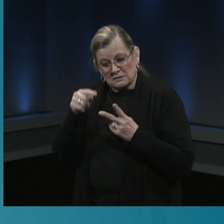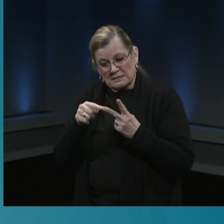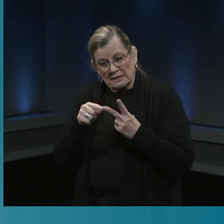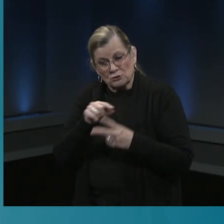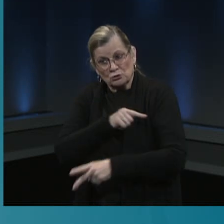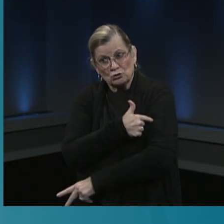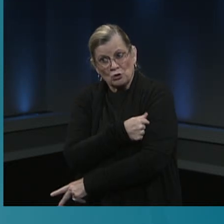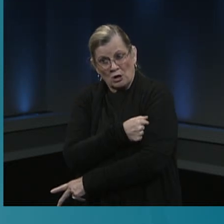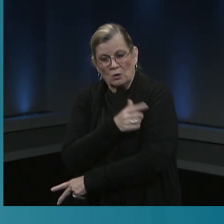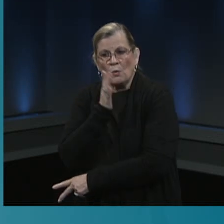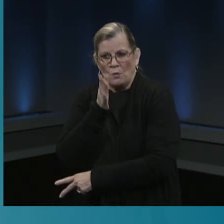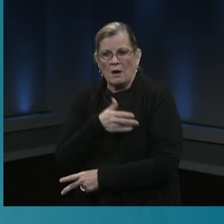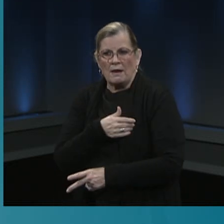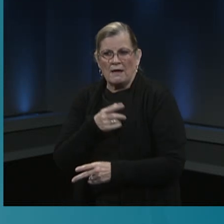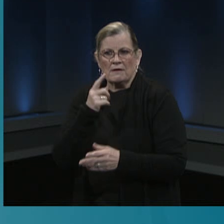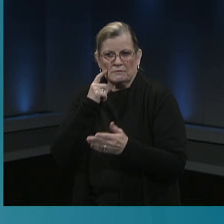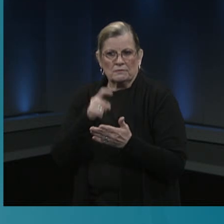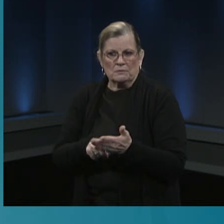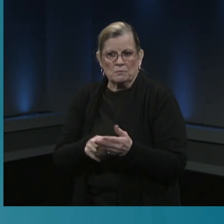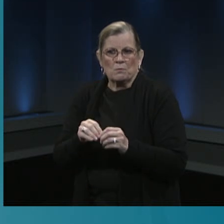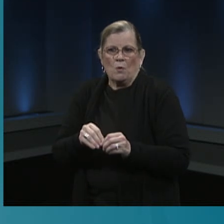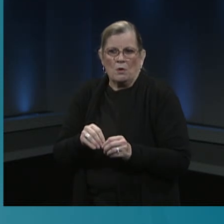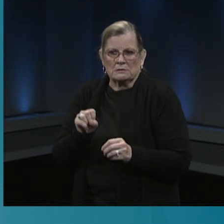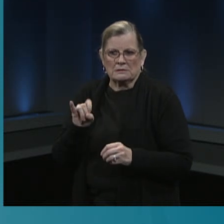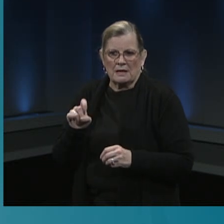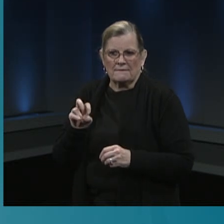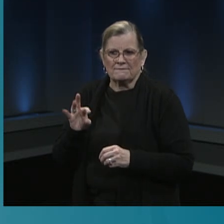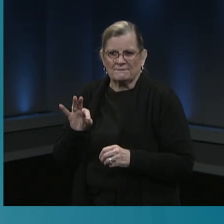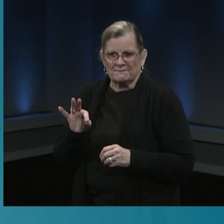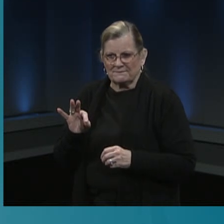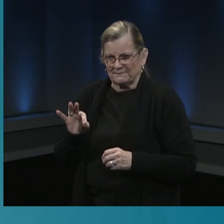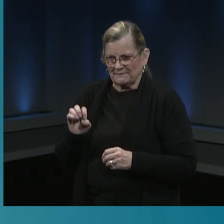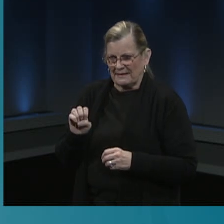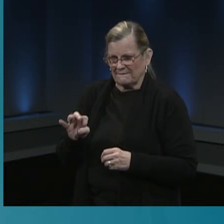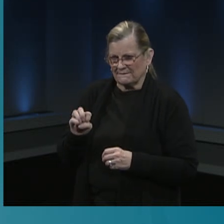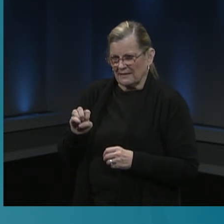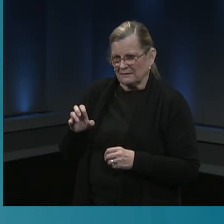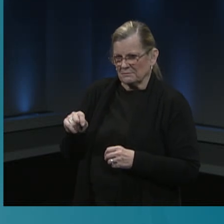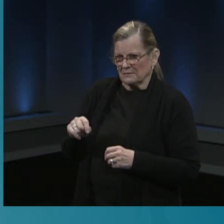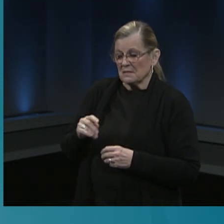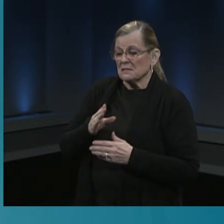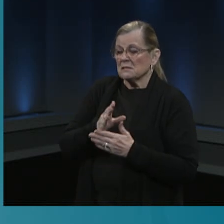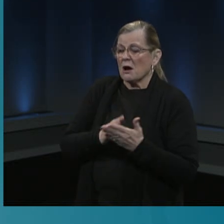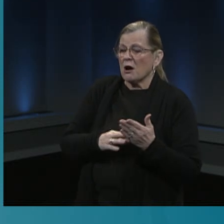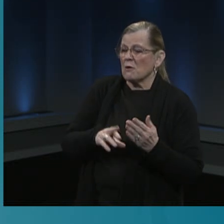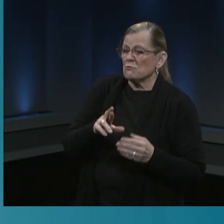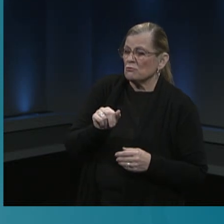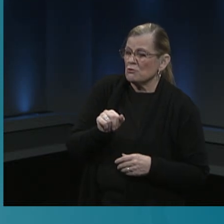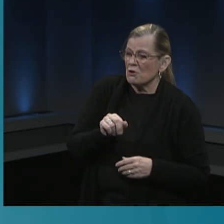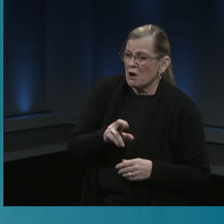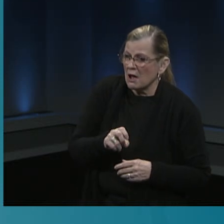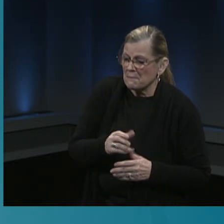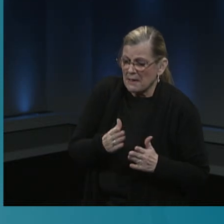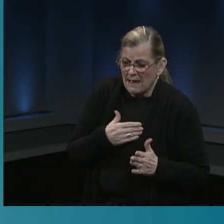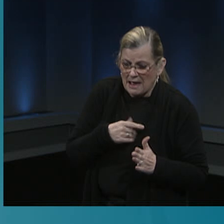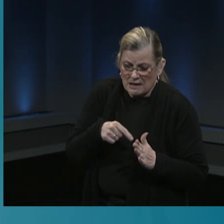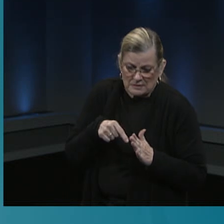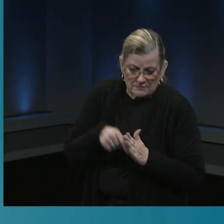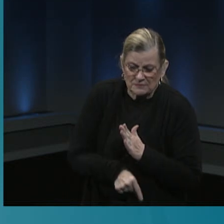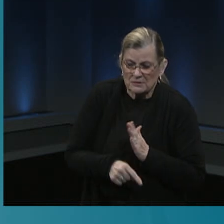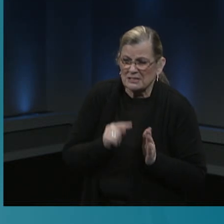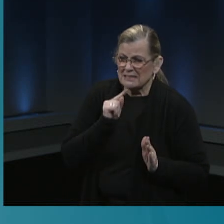know that rarely people have had a serious allergic reaction to vaccination, and that reaction is called anaphylaxis.